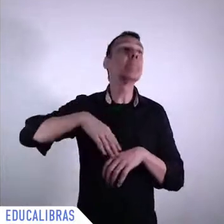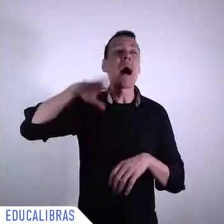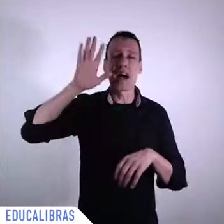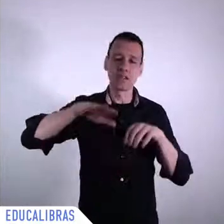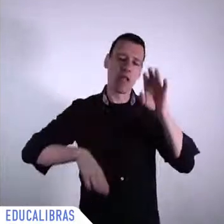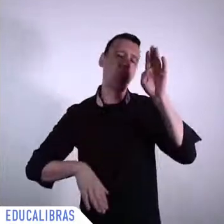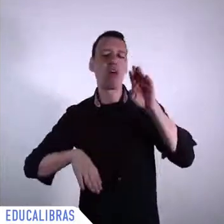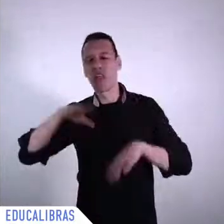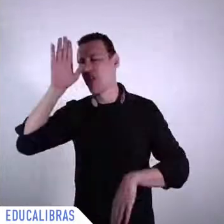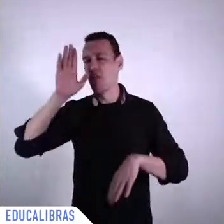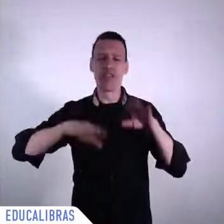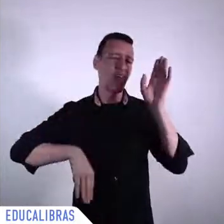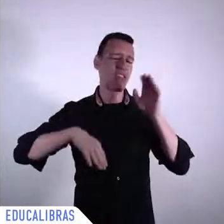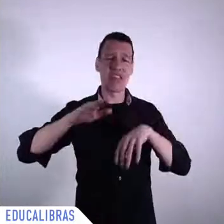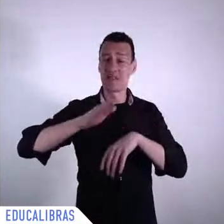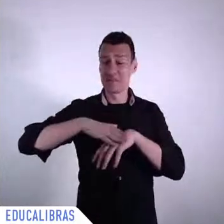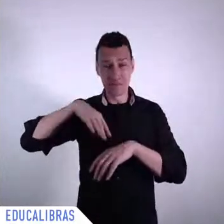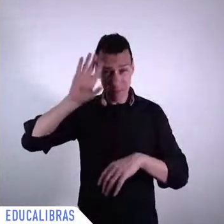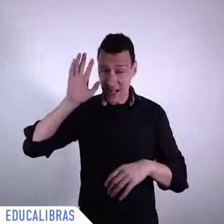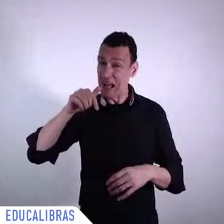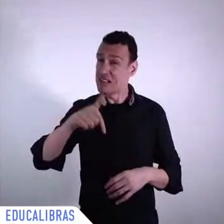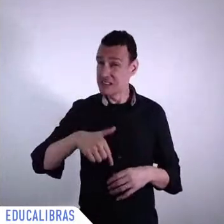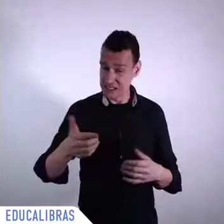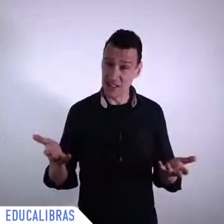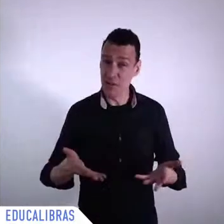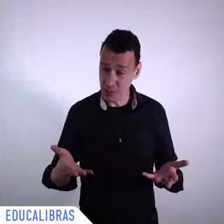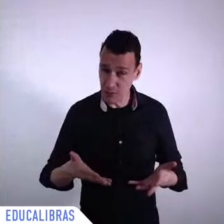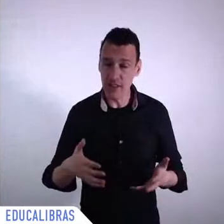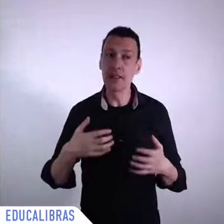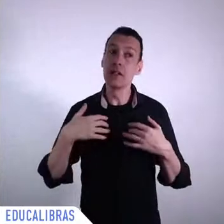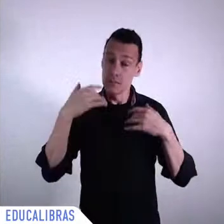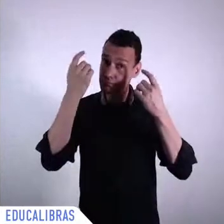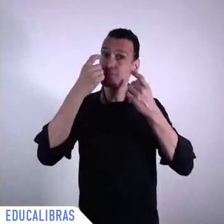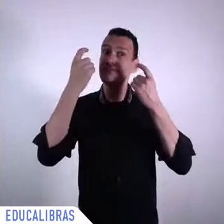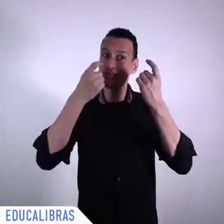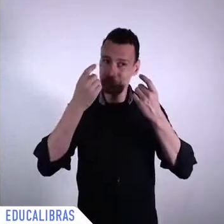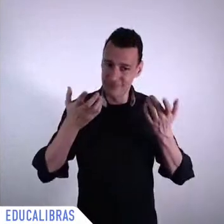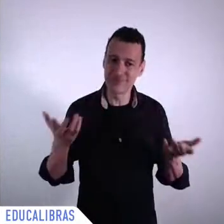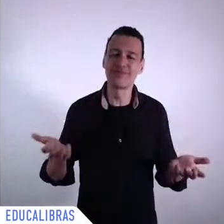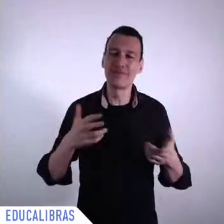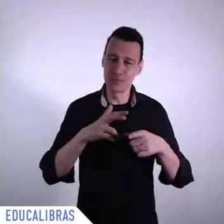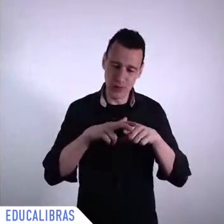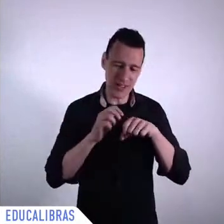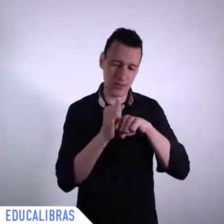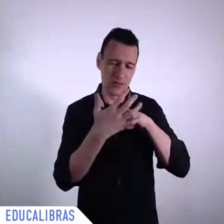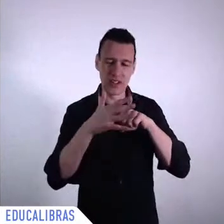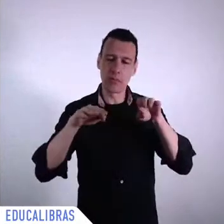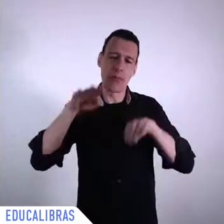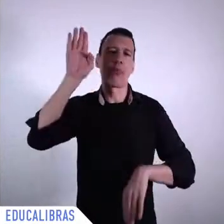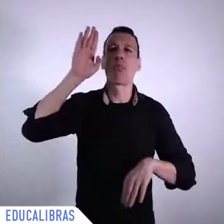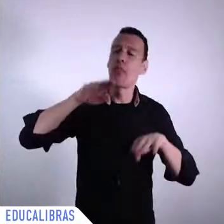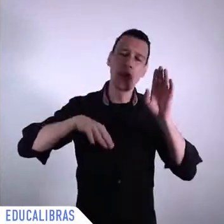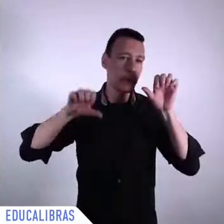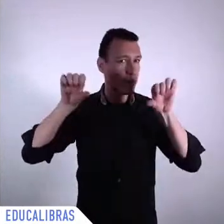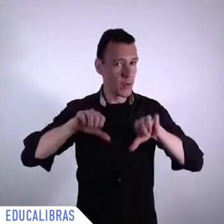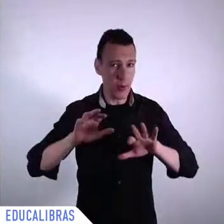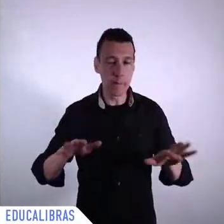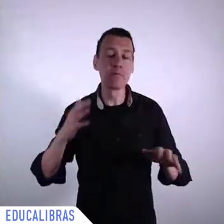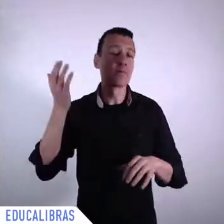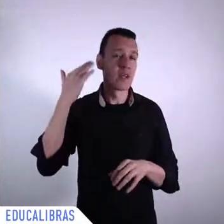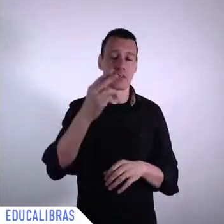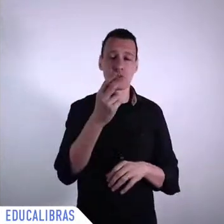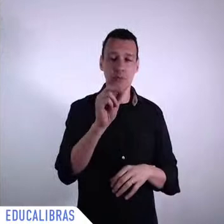crisis in 2008 we have not learned the lesson at the same time like Celsius